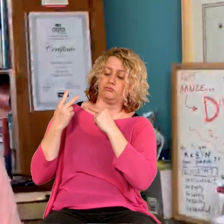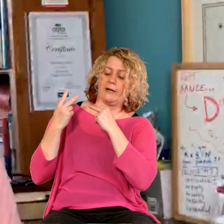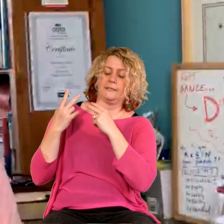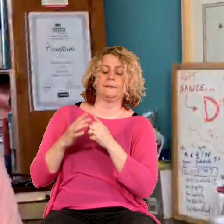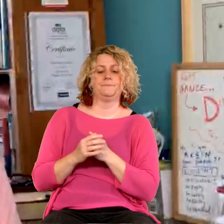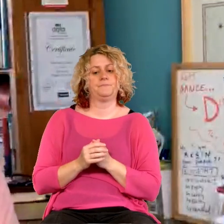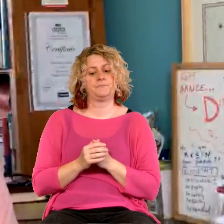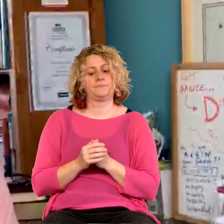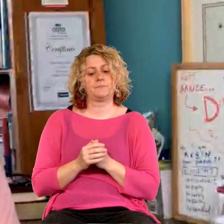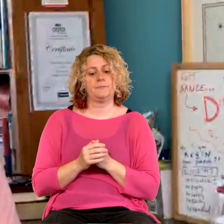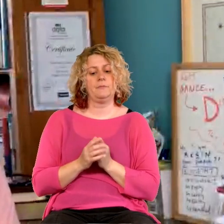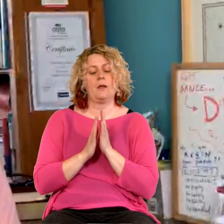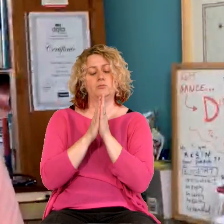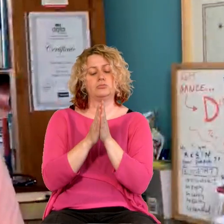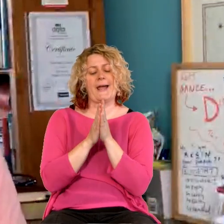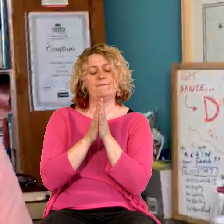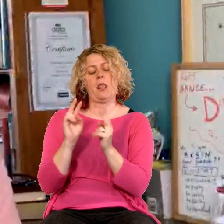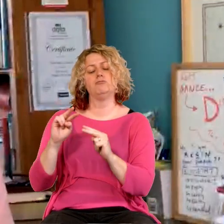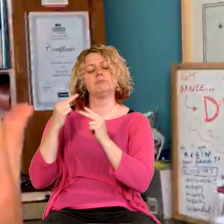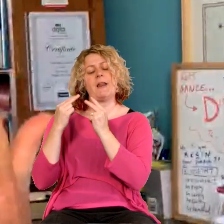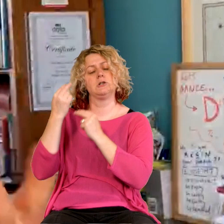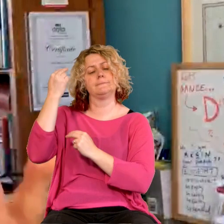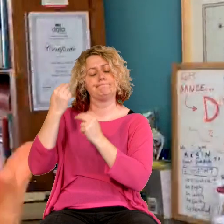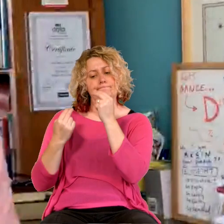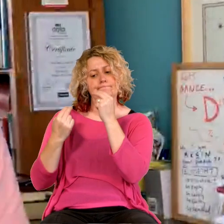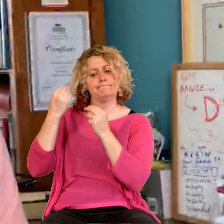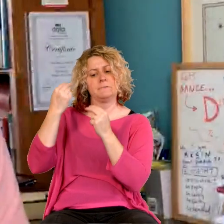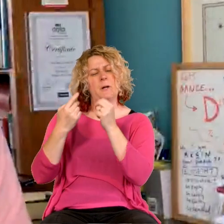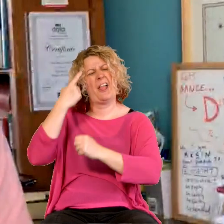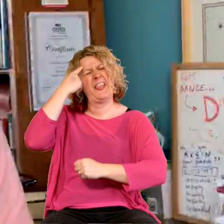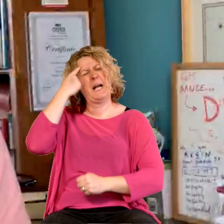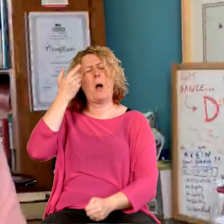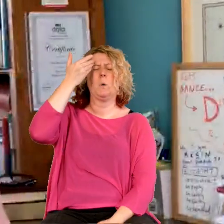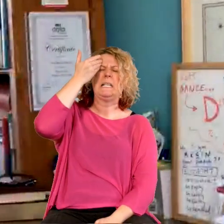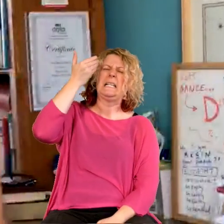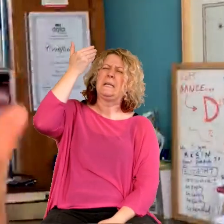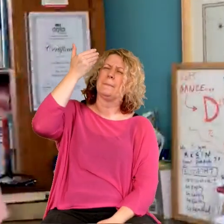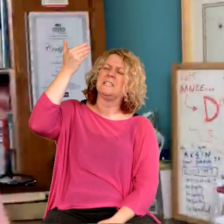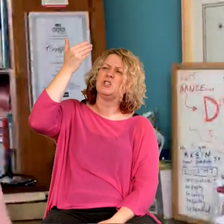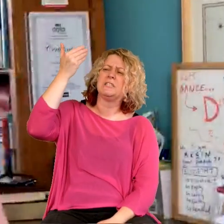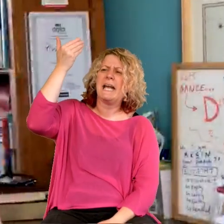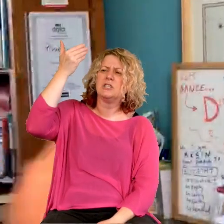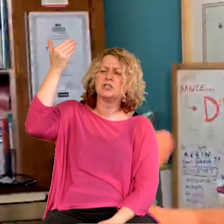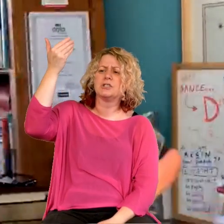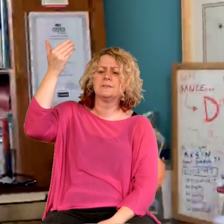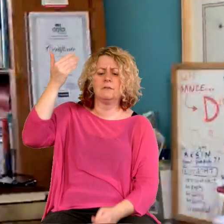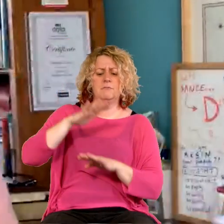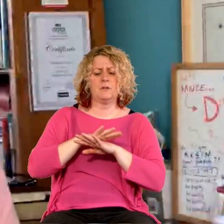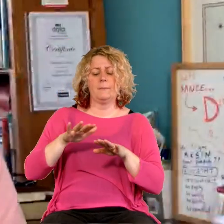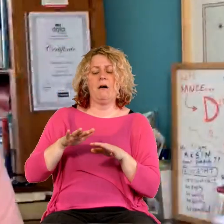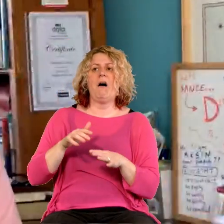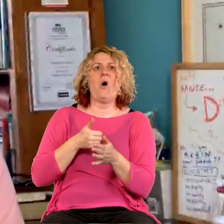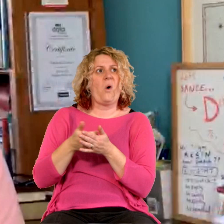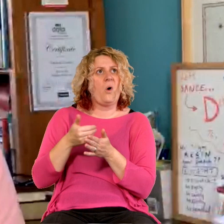that as the prayerful reflection, it's about having imagination, isn't it? It's about seeing beyond the way we've always done